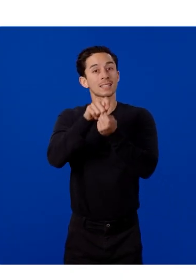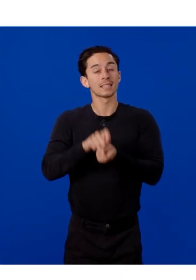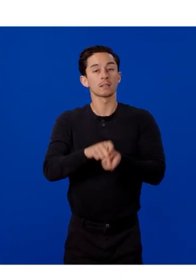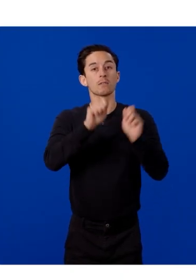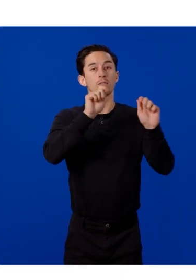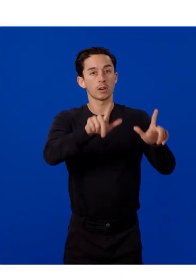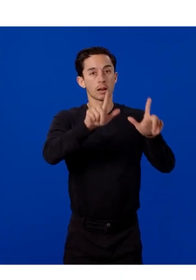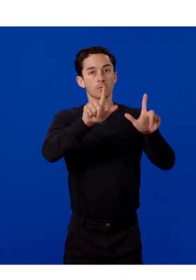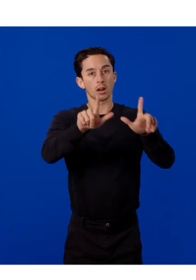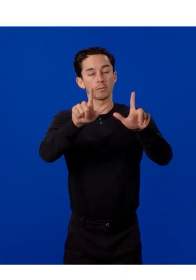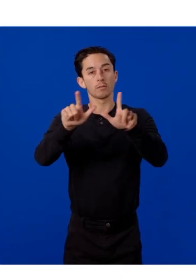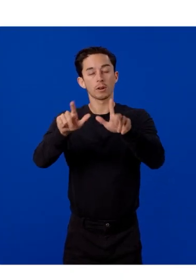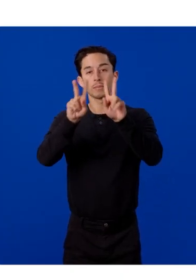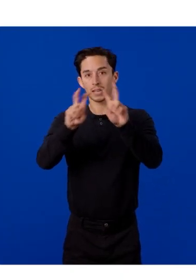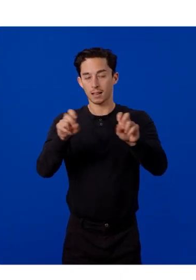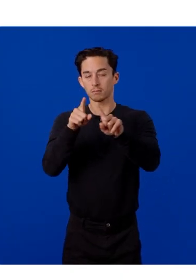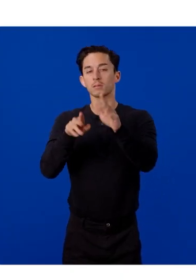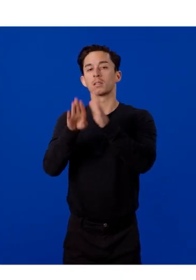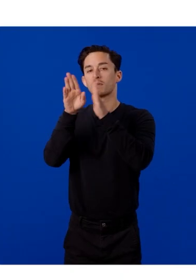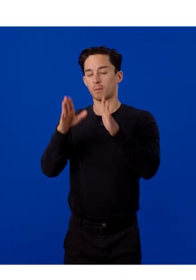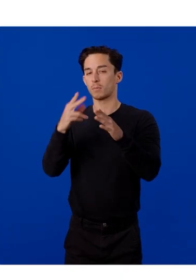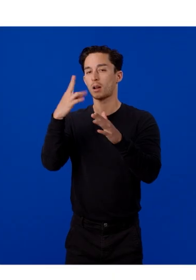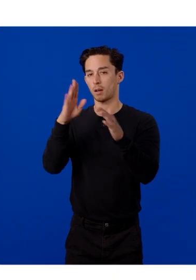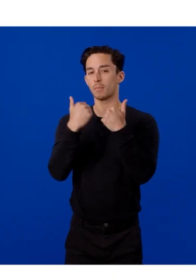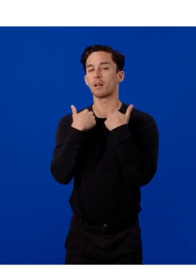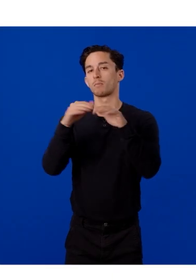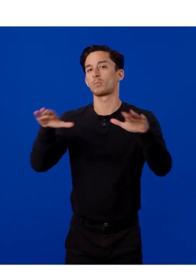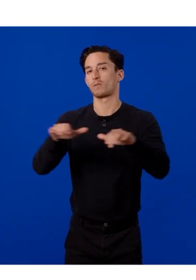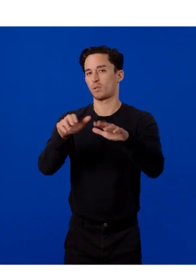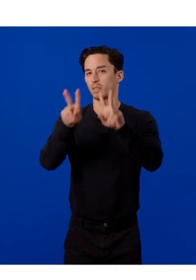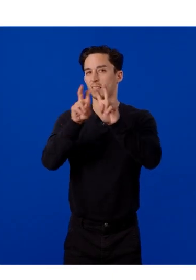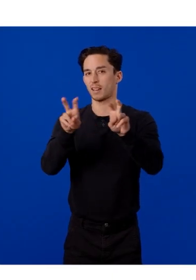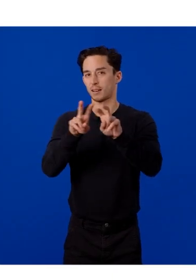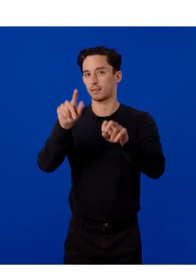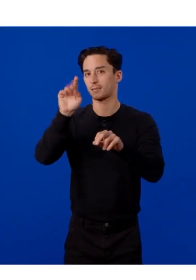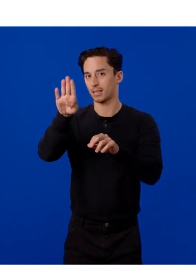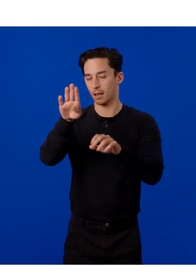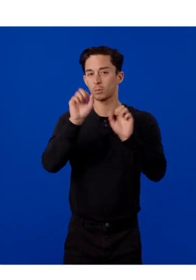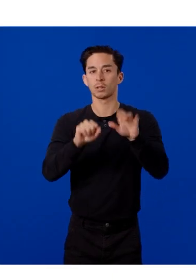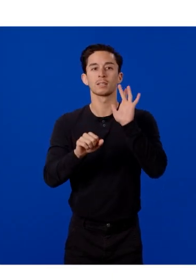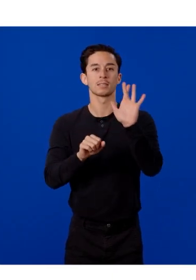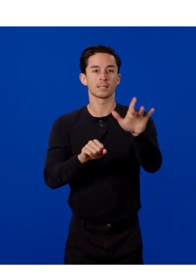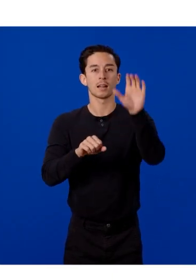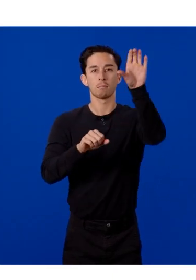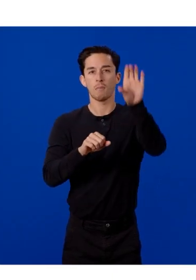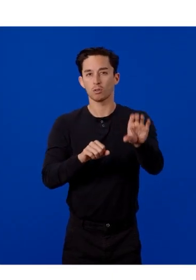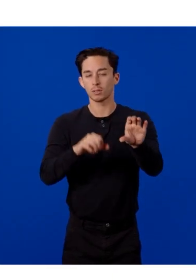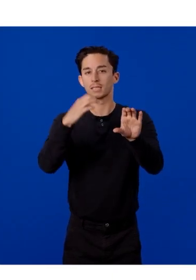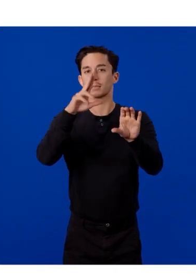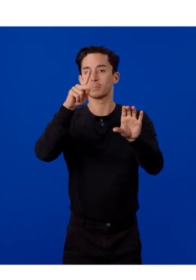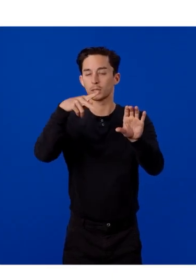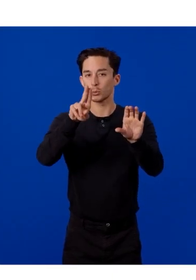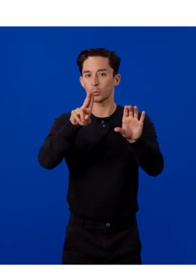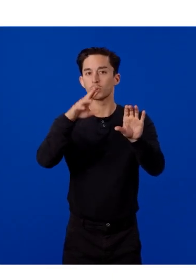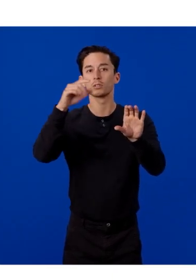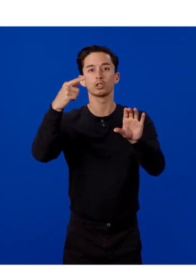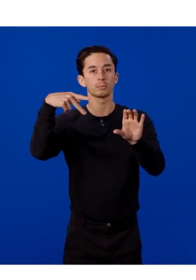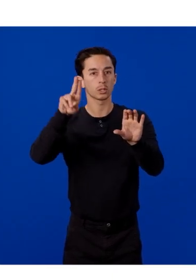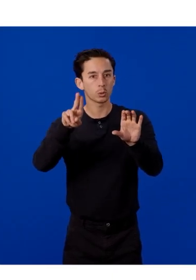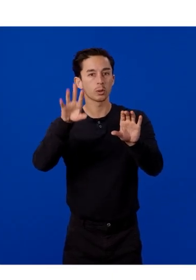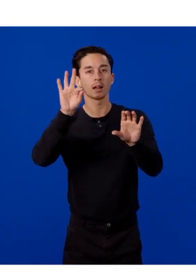-by-frame analysis, the Developer Hub includes a Performance Analyzer tab. Here, can select modules like CPU, GPU and FPS